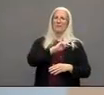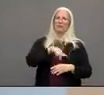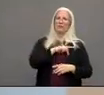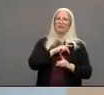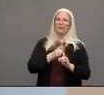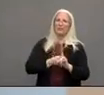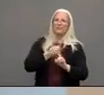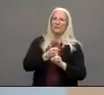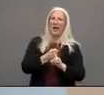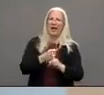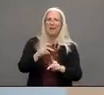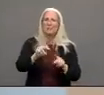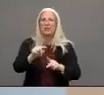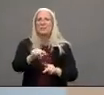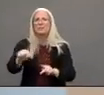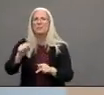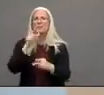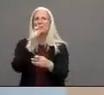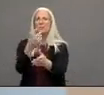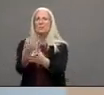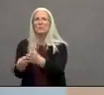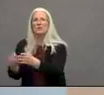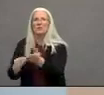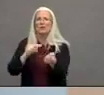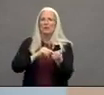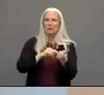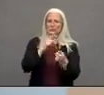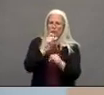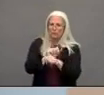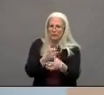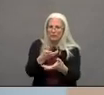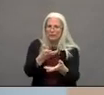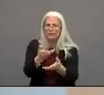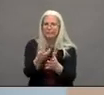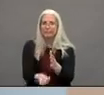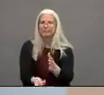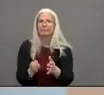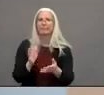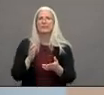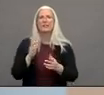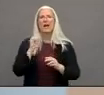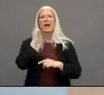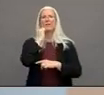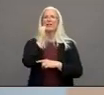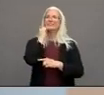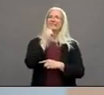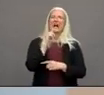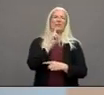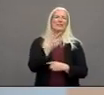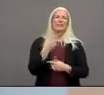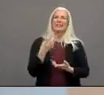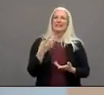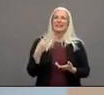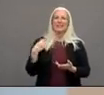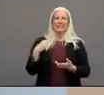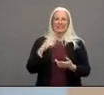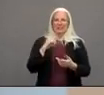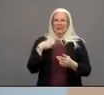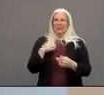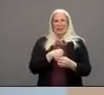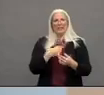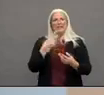members who have lost their jobs um and to hear that day after day has been um has been difficult um